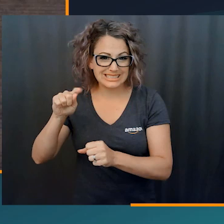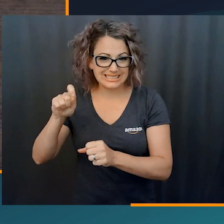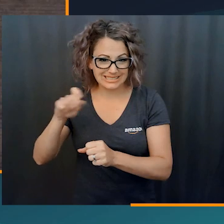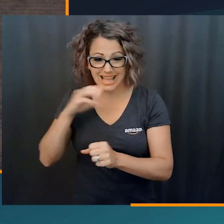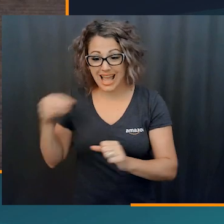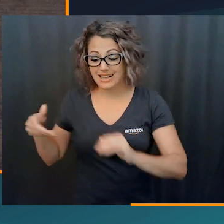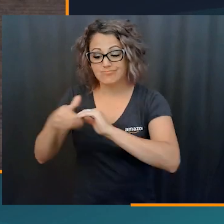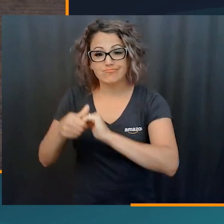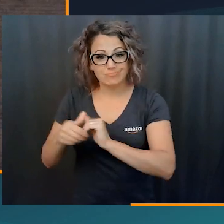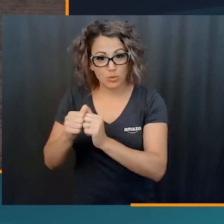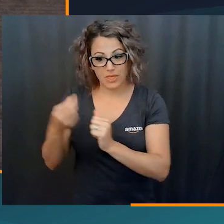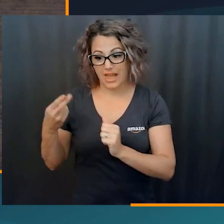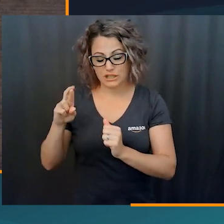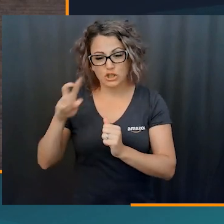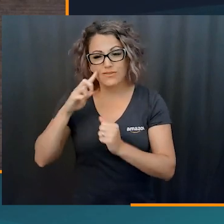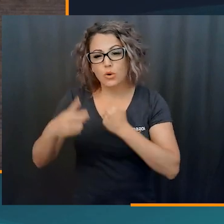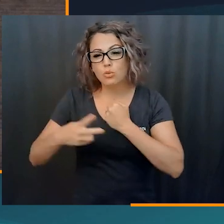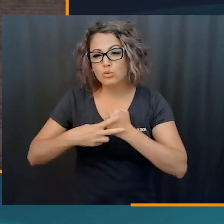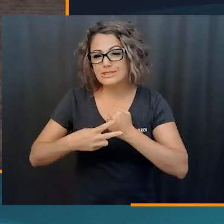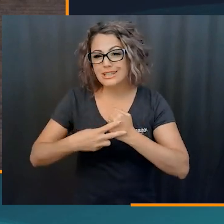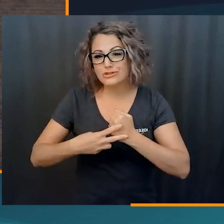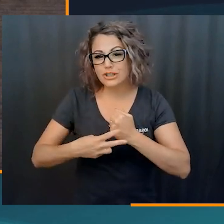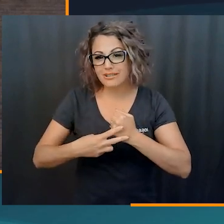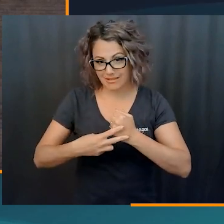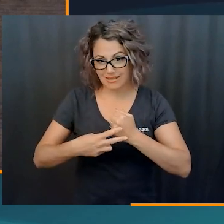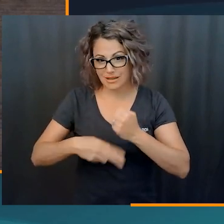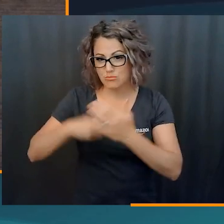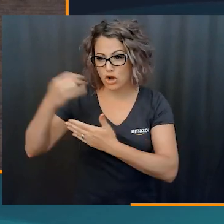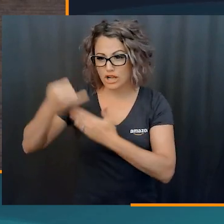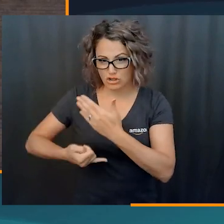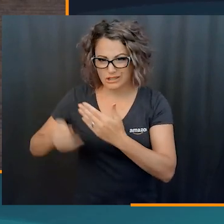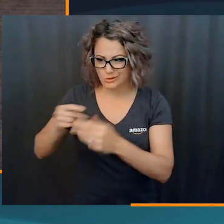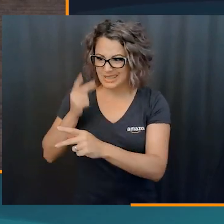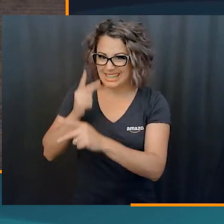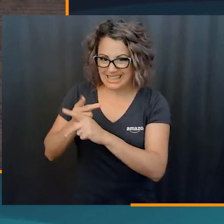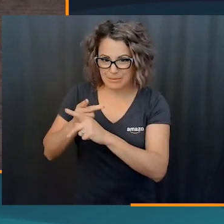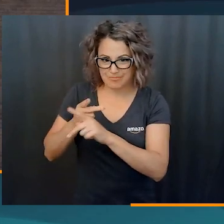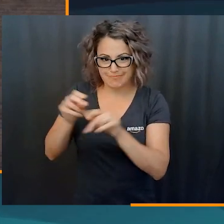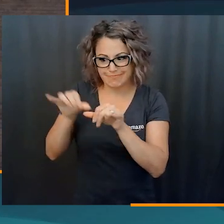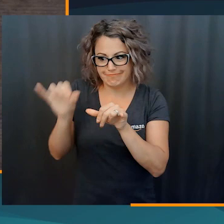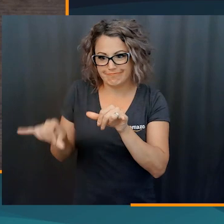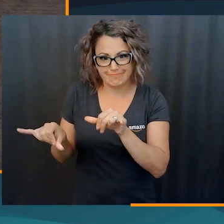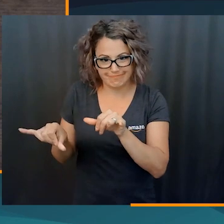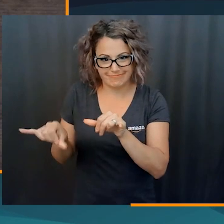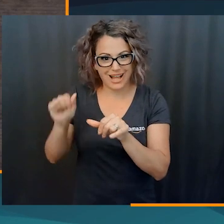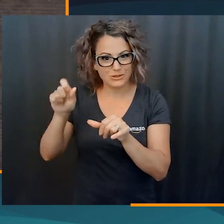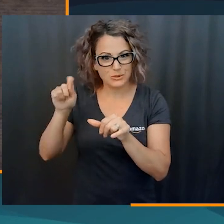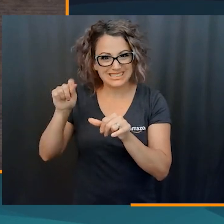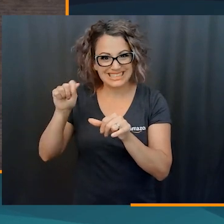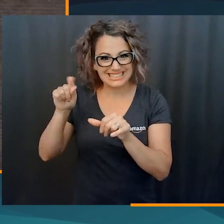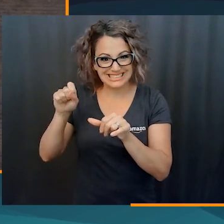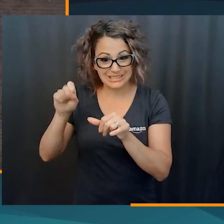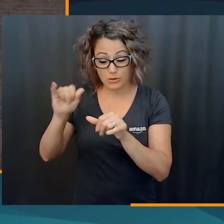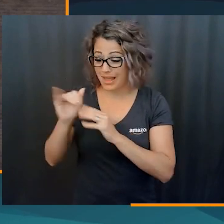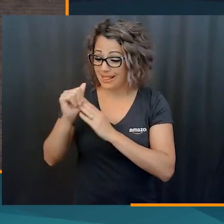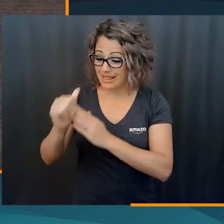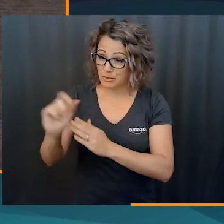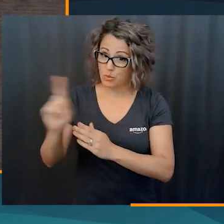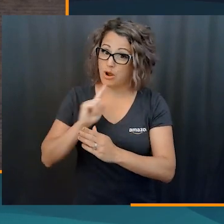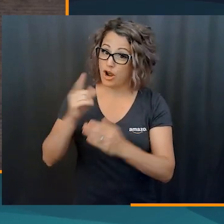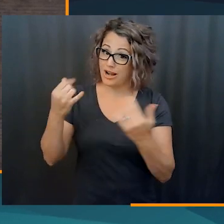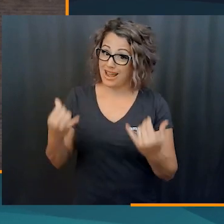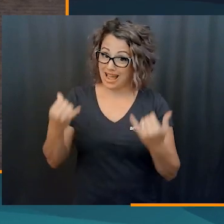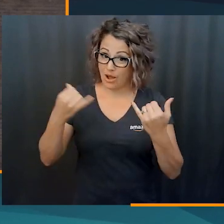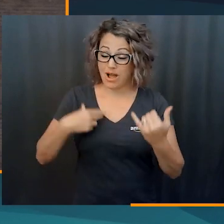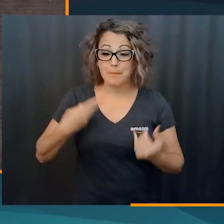I also partnered with human resources on a lot of different retention projects for our associates, and then that led me